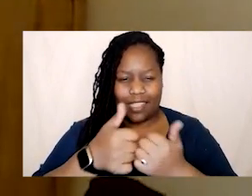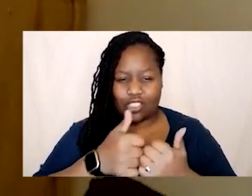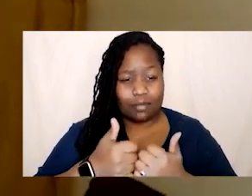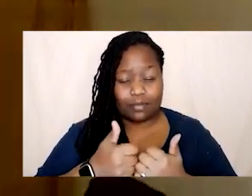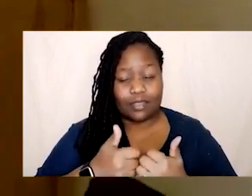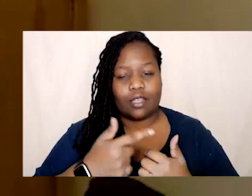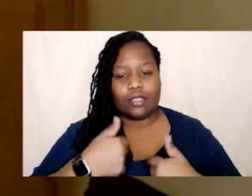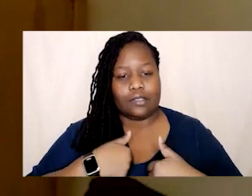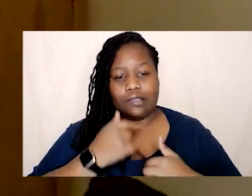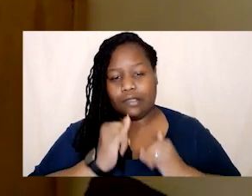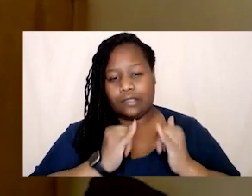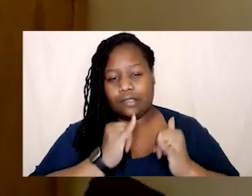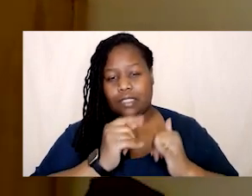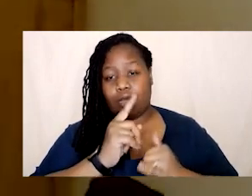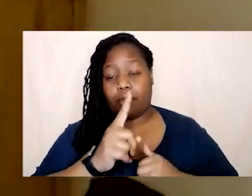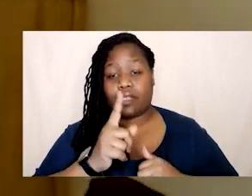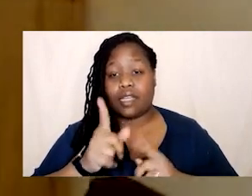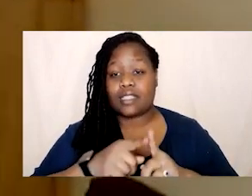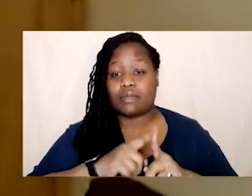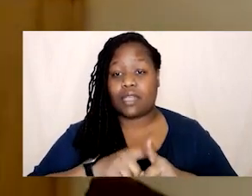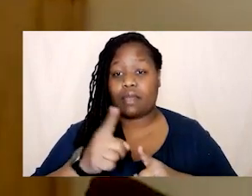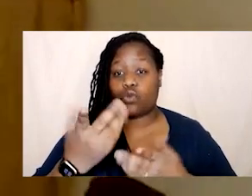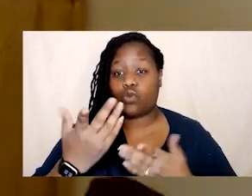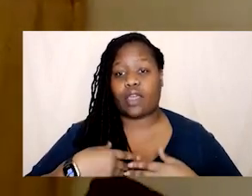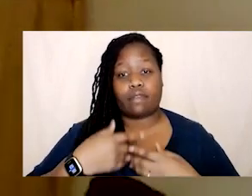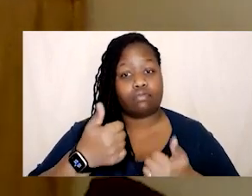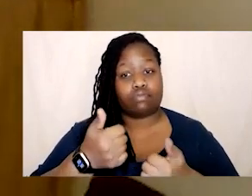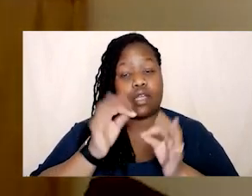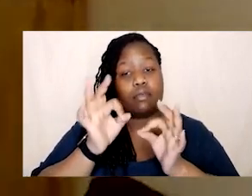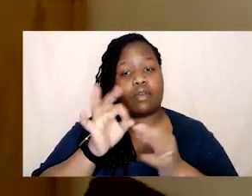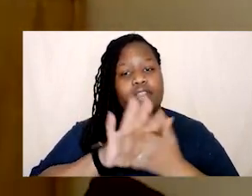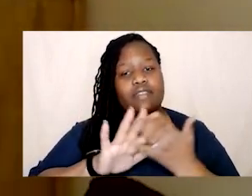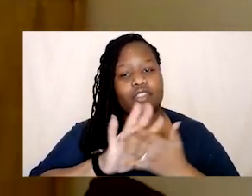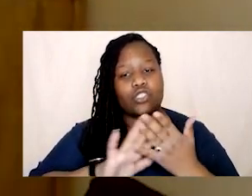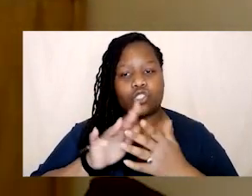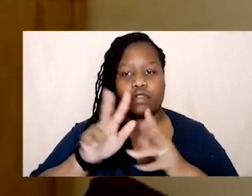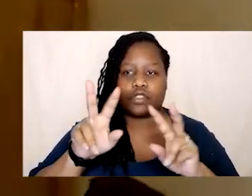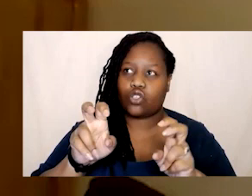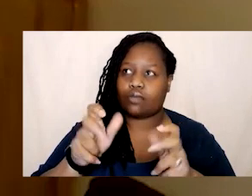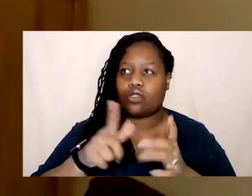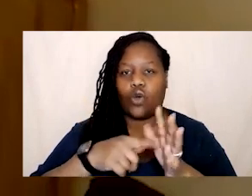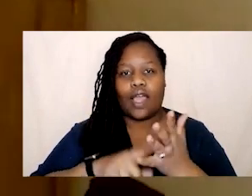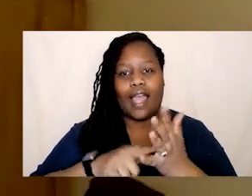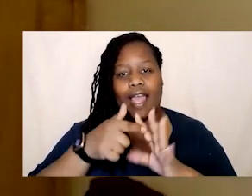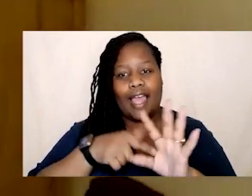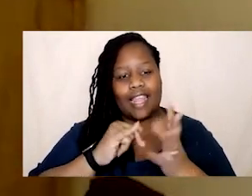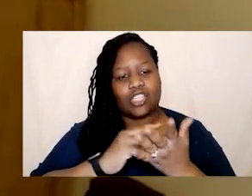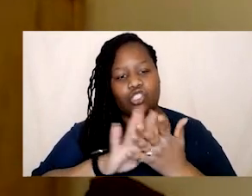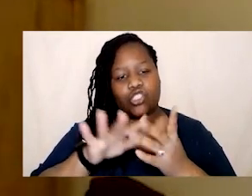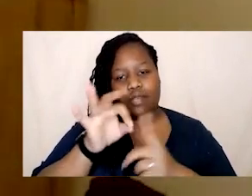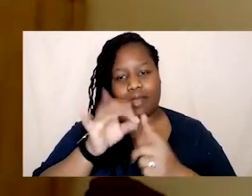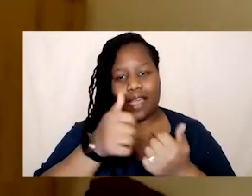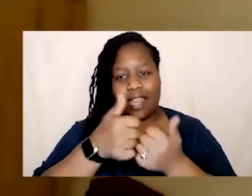but actually you gave a really good uh definition in your book so i would love to understand what allyship means for you particularly